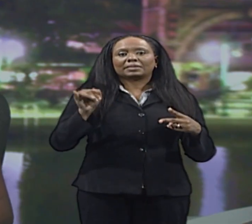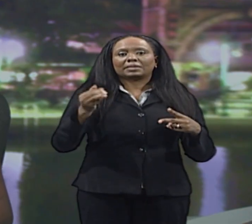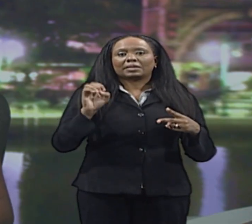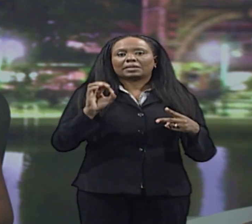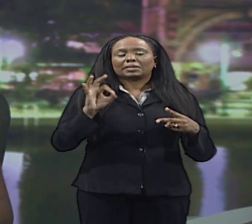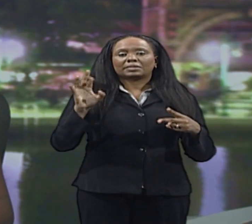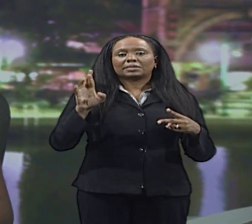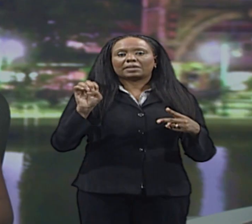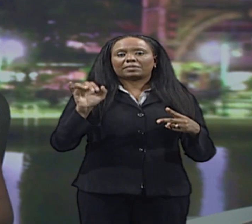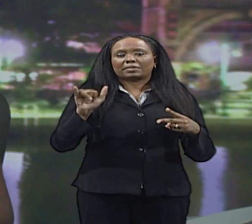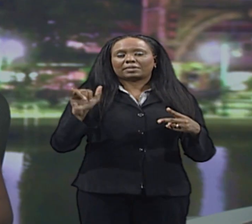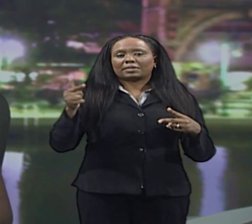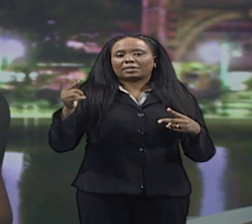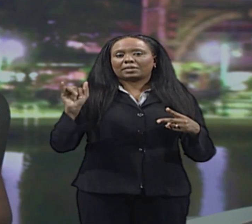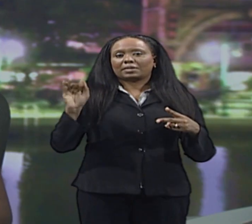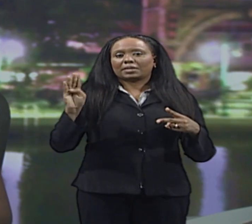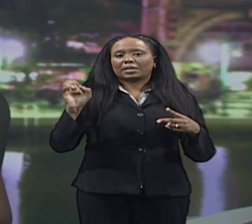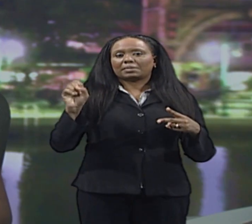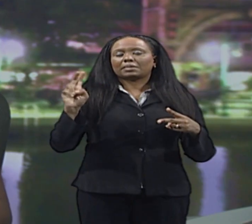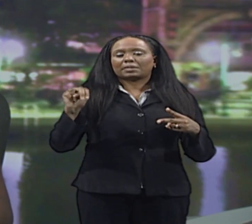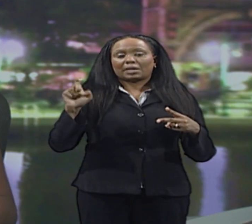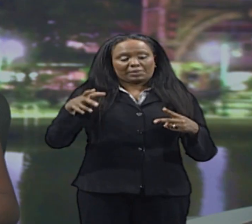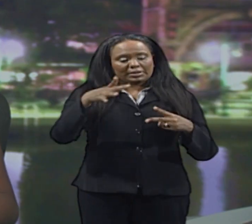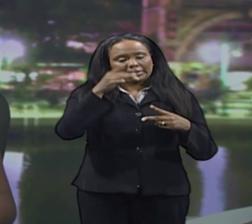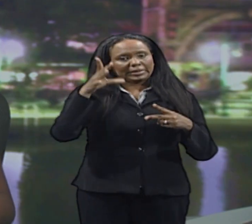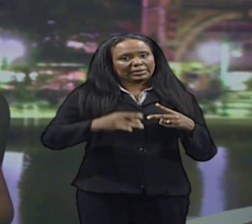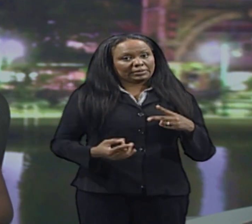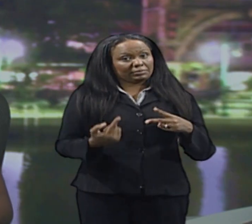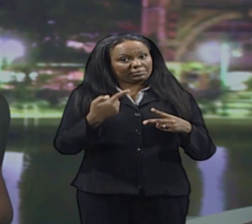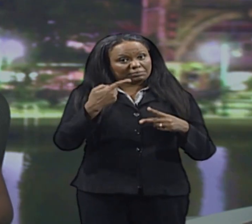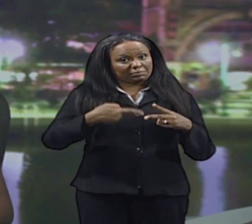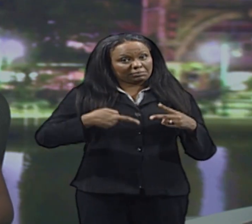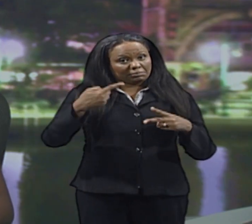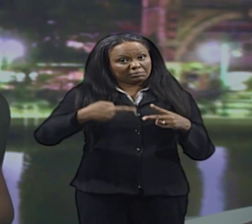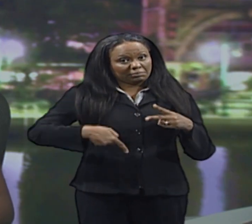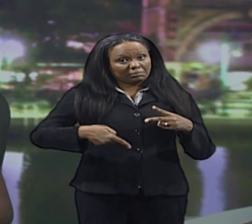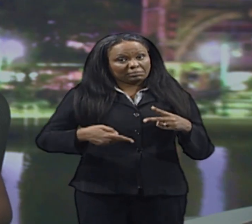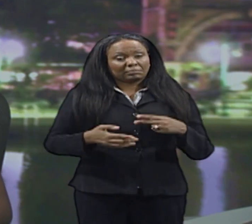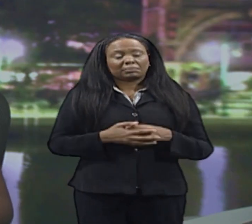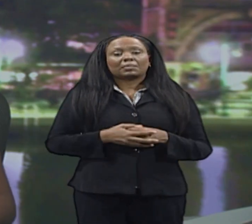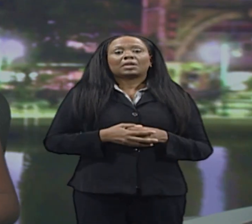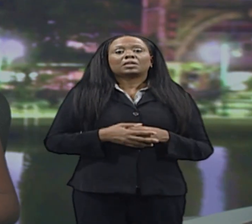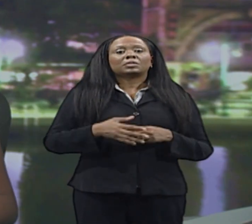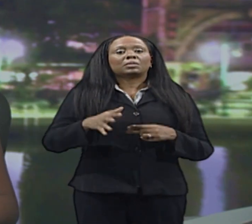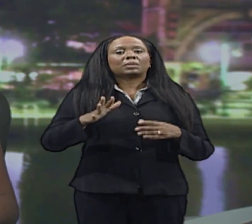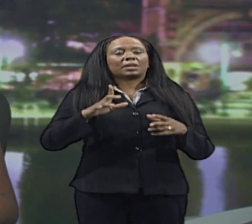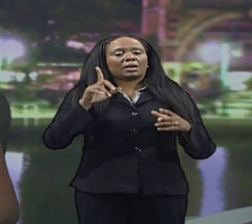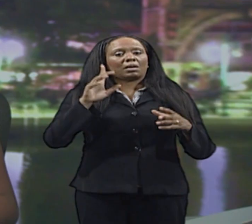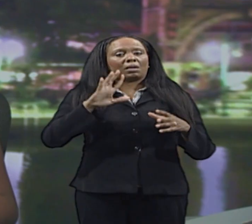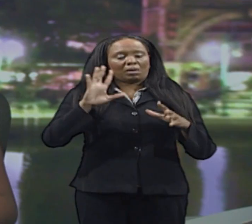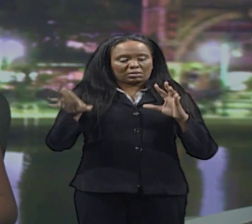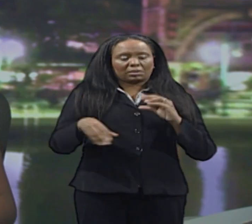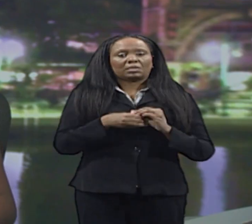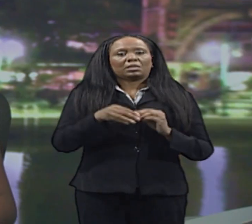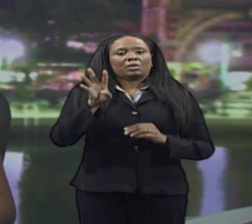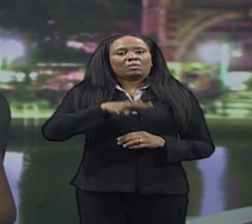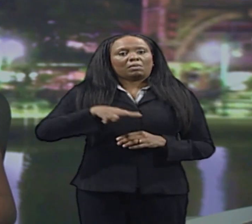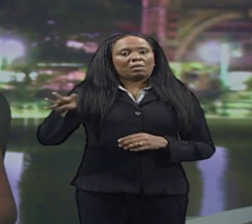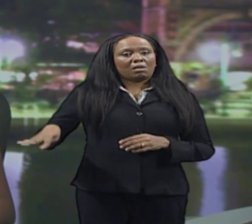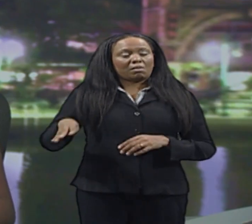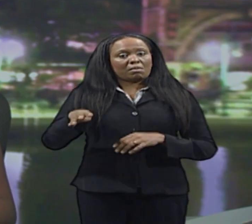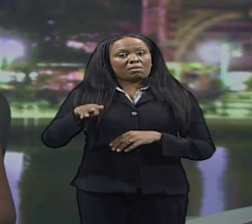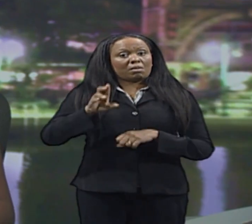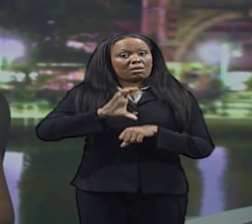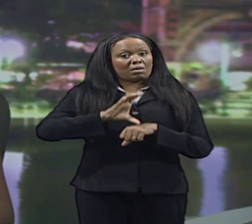will determine which man will hold the top post. The synod comprises the House of Clergy made up of all priests from the